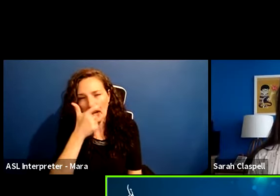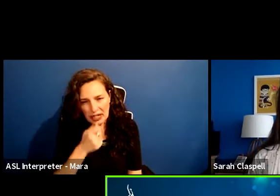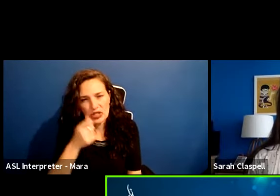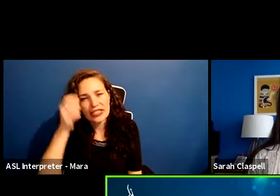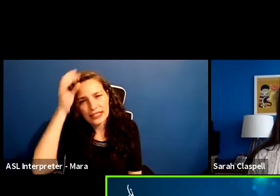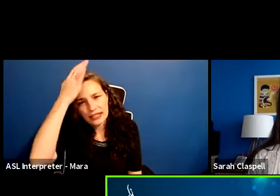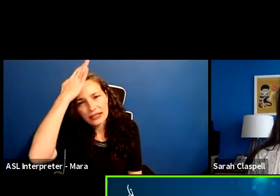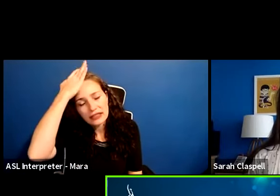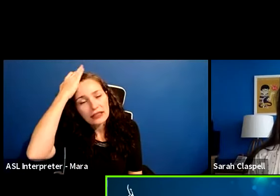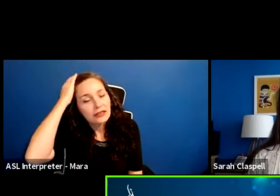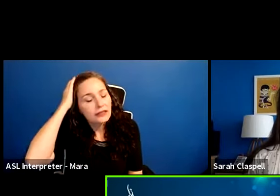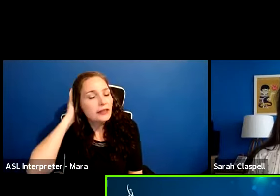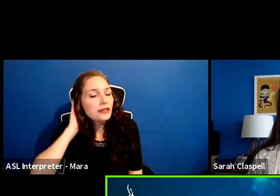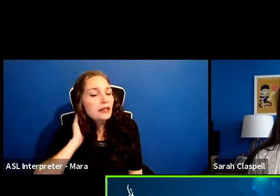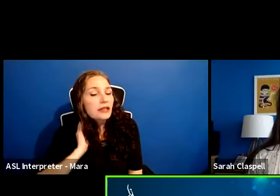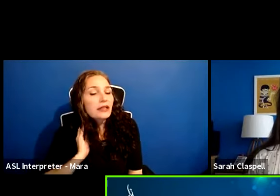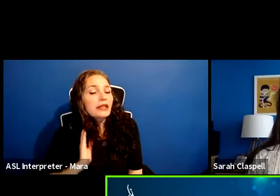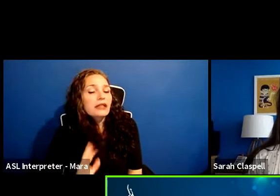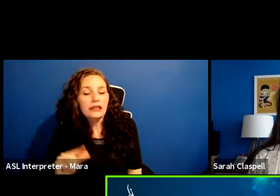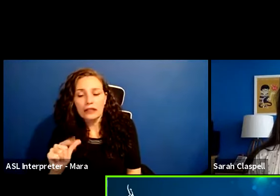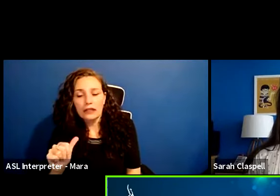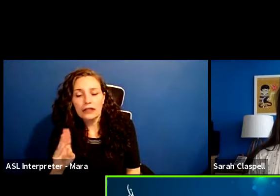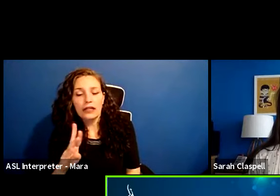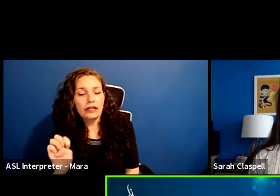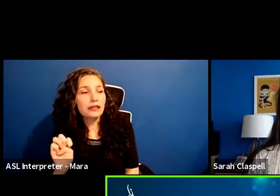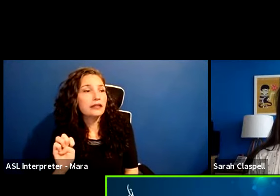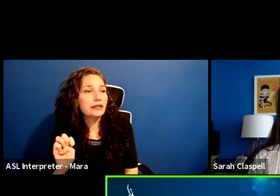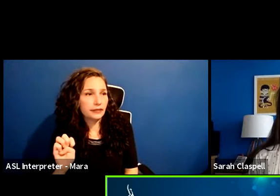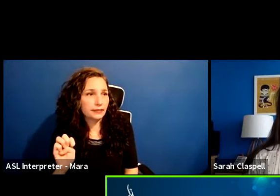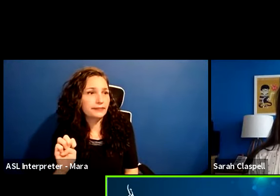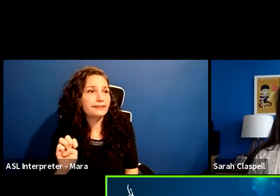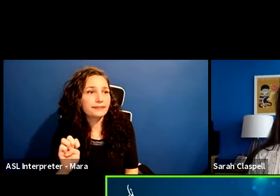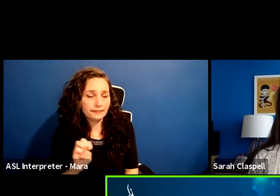that's great. I, you know, the truth is I think sometimes people, um,